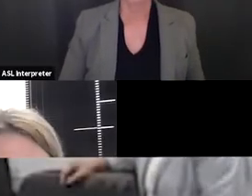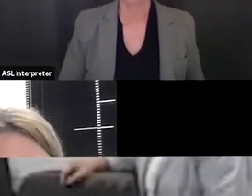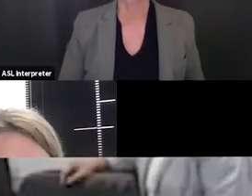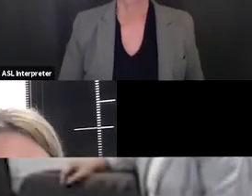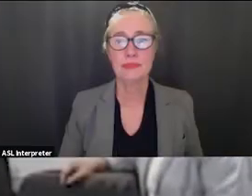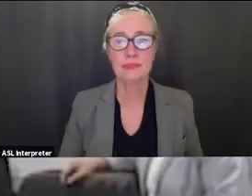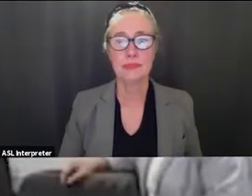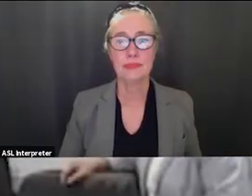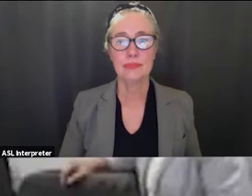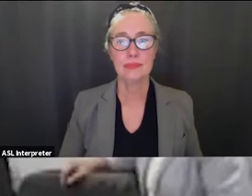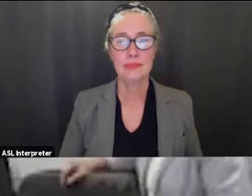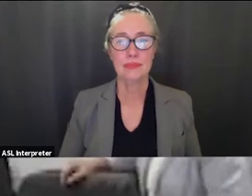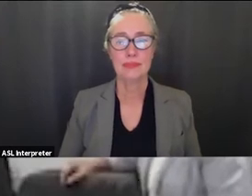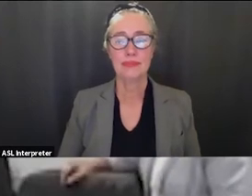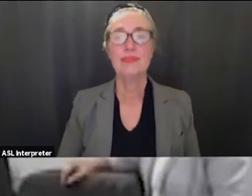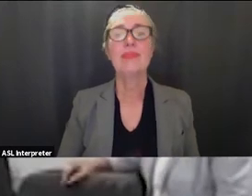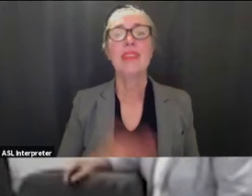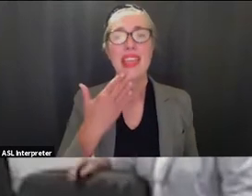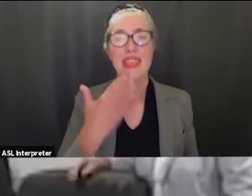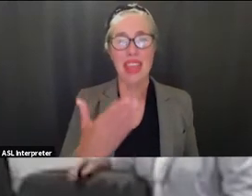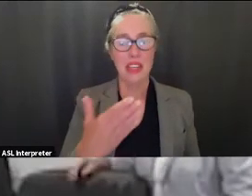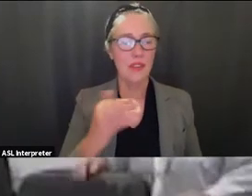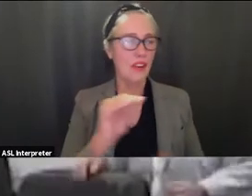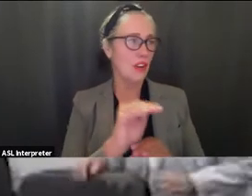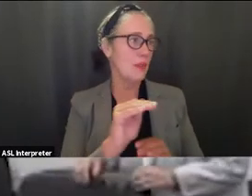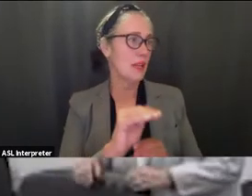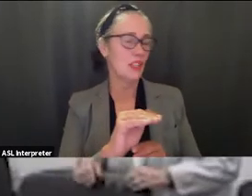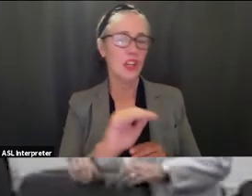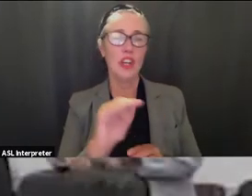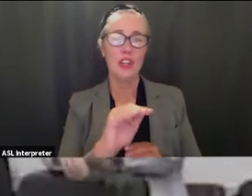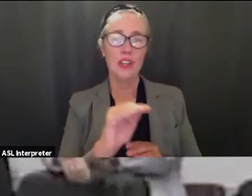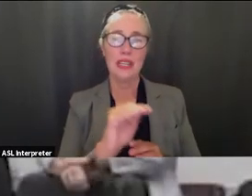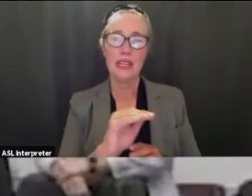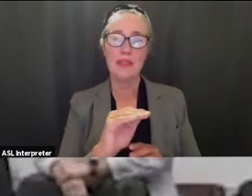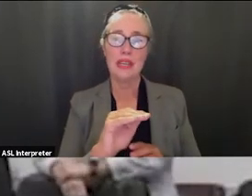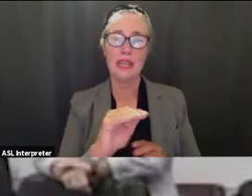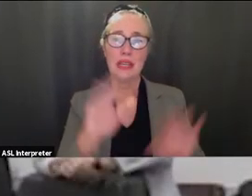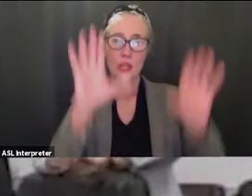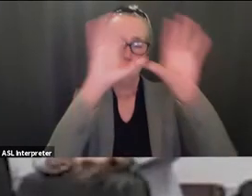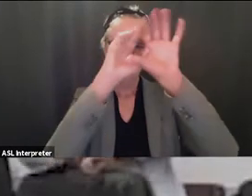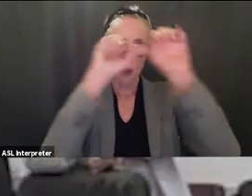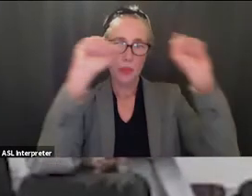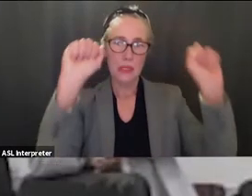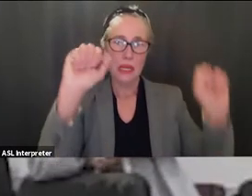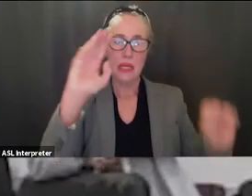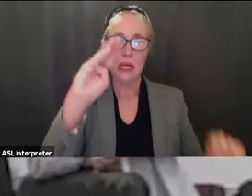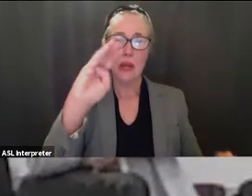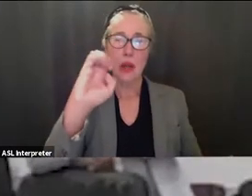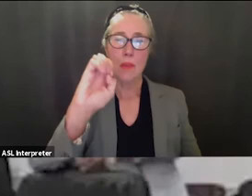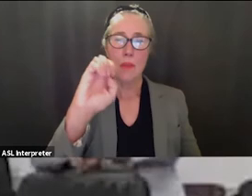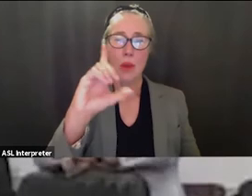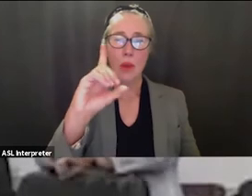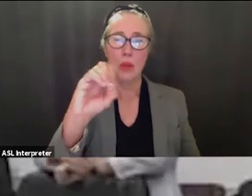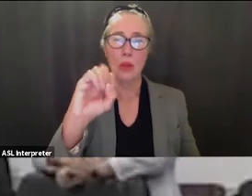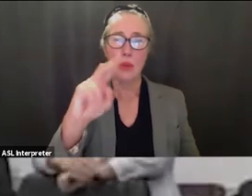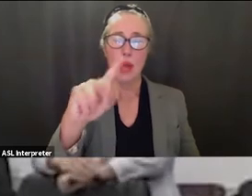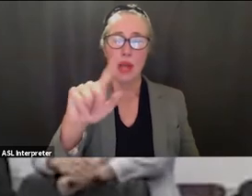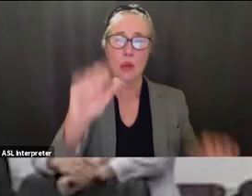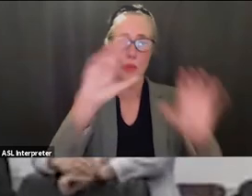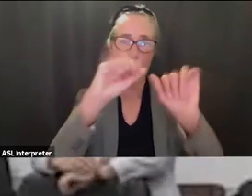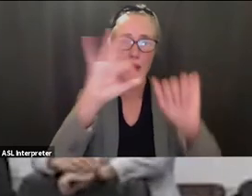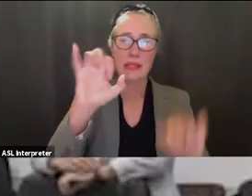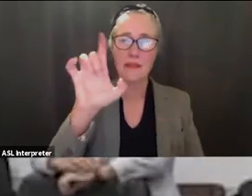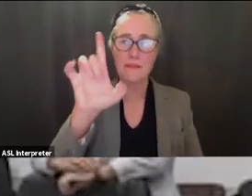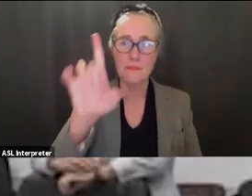thank you very much good evening superintendent maldonado board president ford board members i am going to actually let